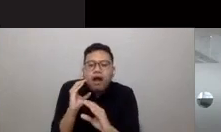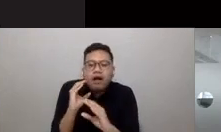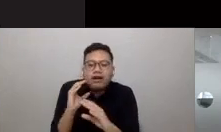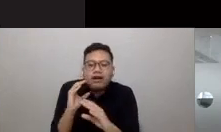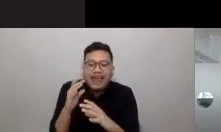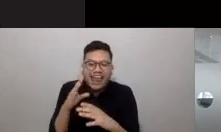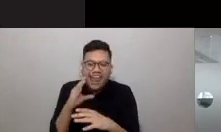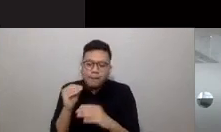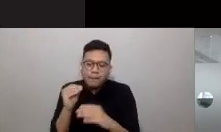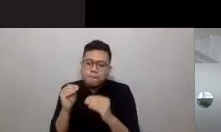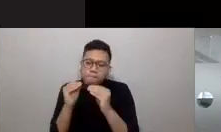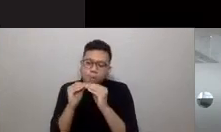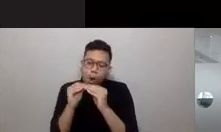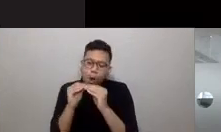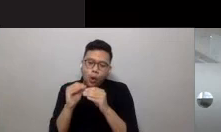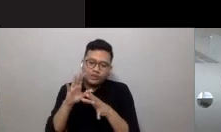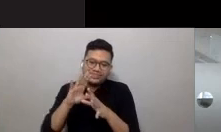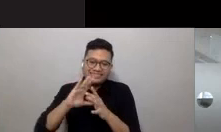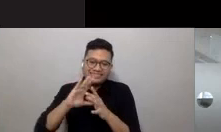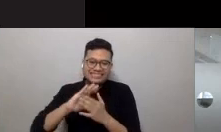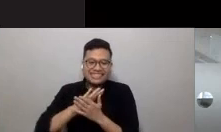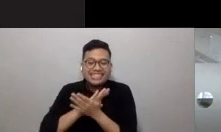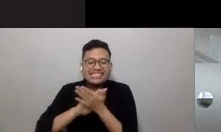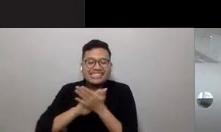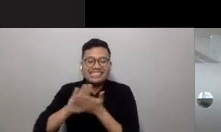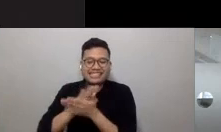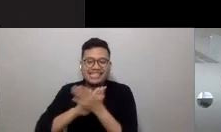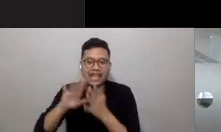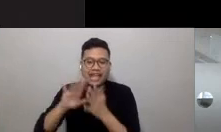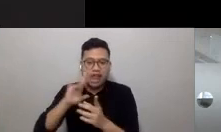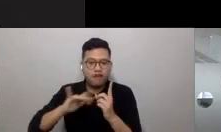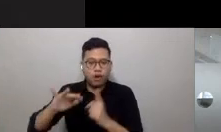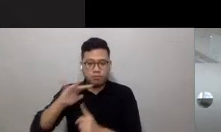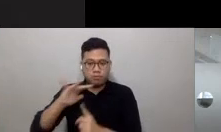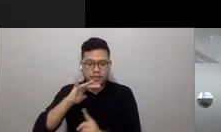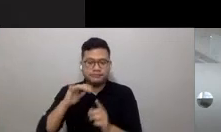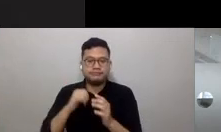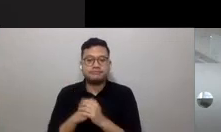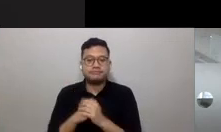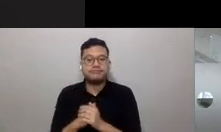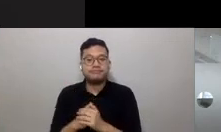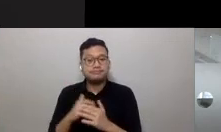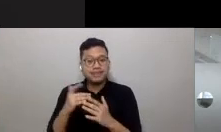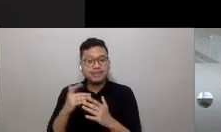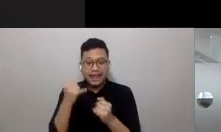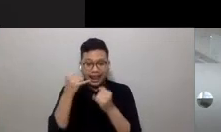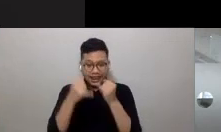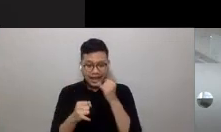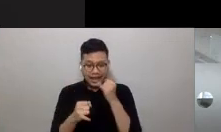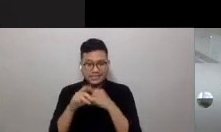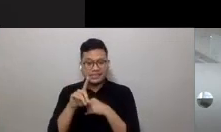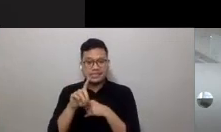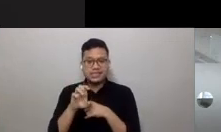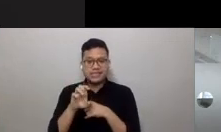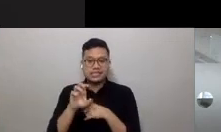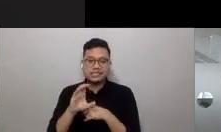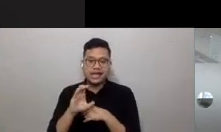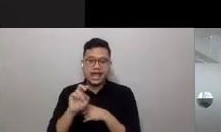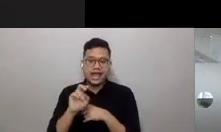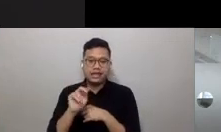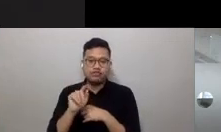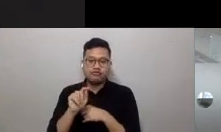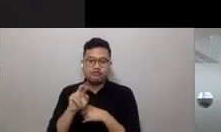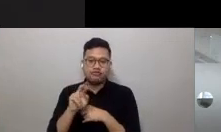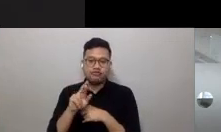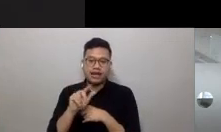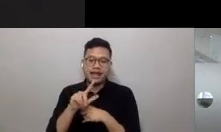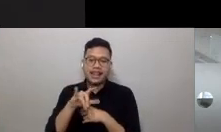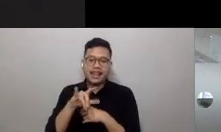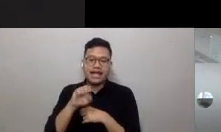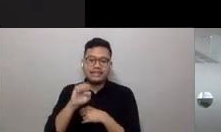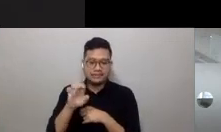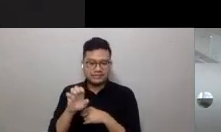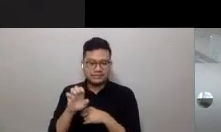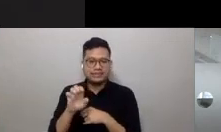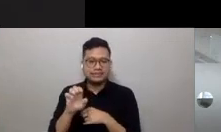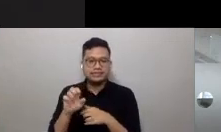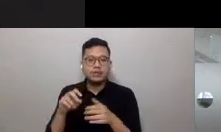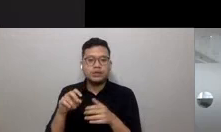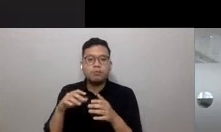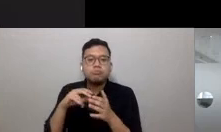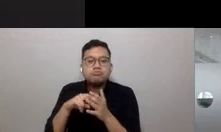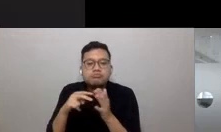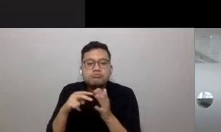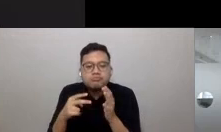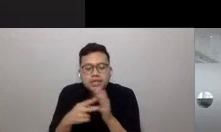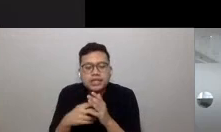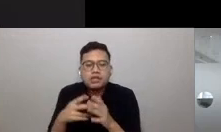And finally, decentralising, applying technology to augment social practices and allow for remote working, learning and